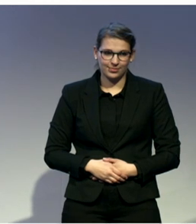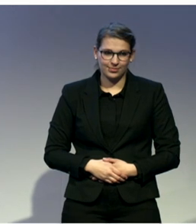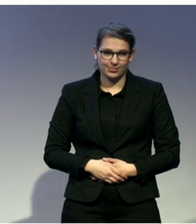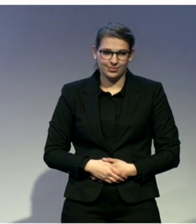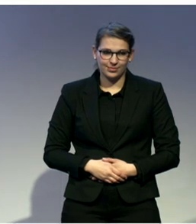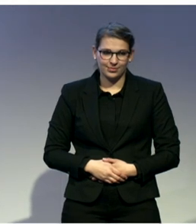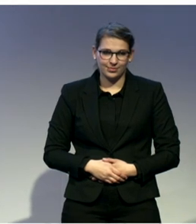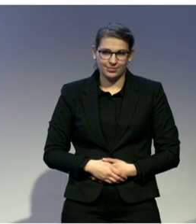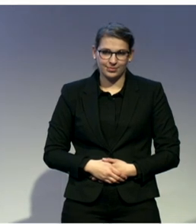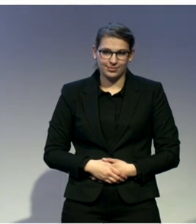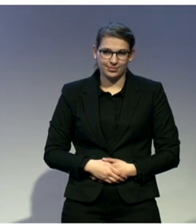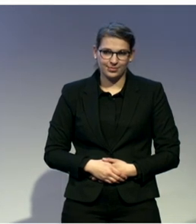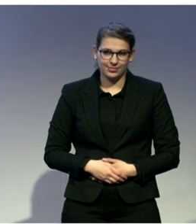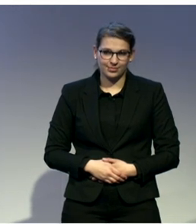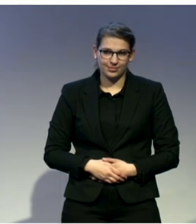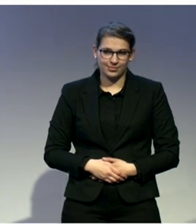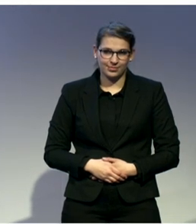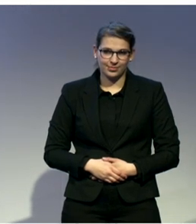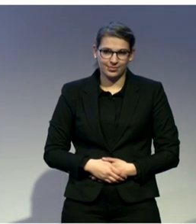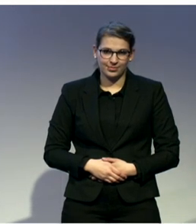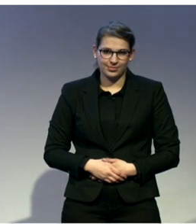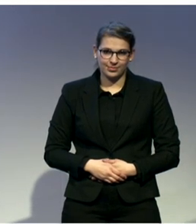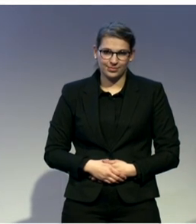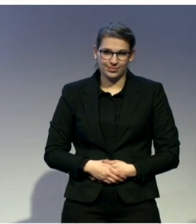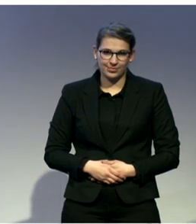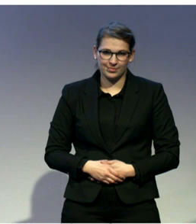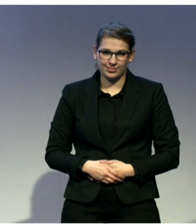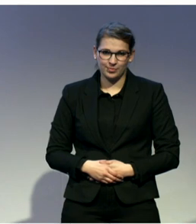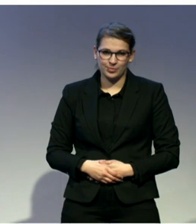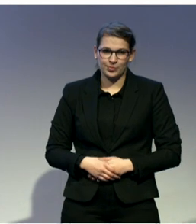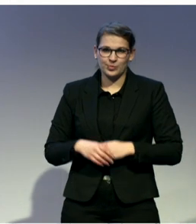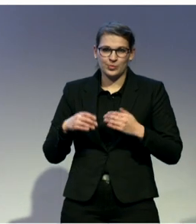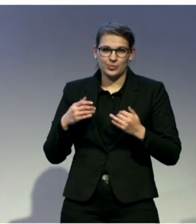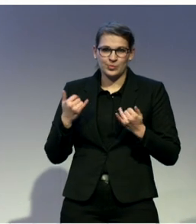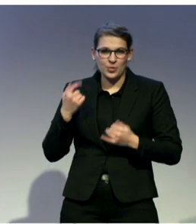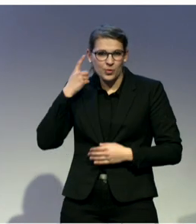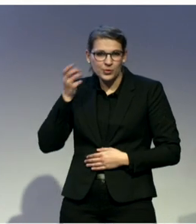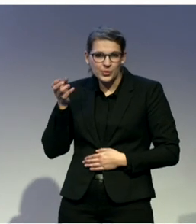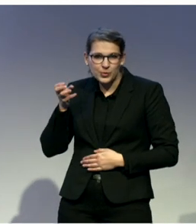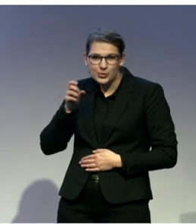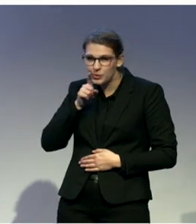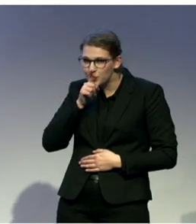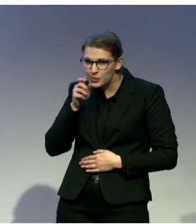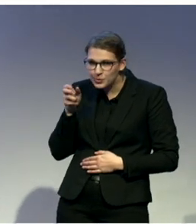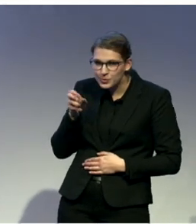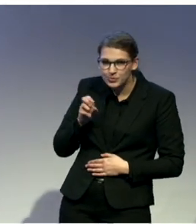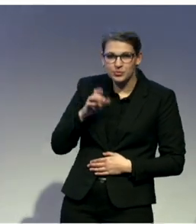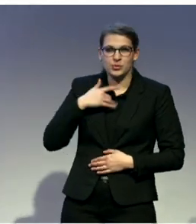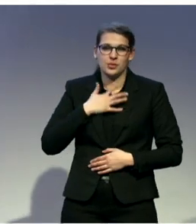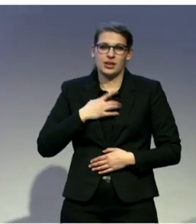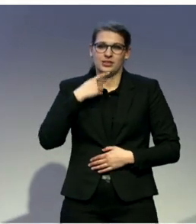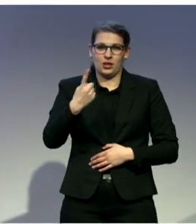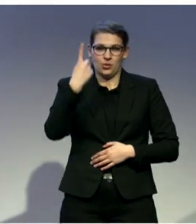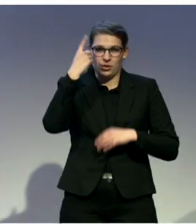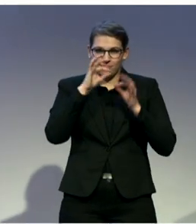And you can lower it because I'm over with time and I want to say one more sentence. I'm sitting here before you, but the real minds behind